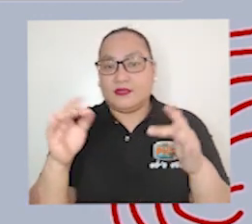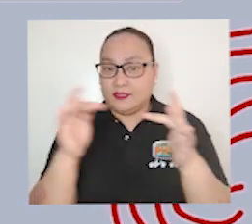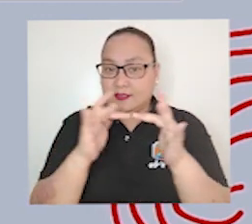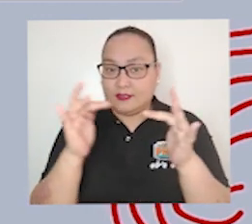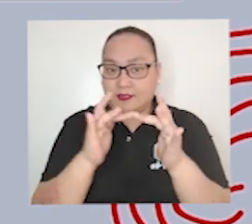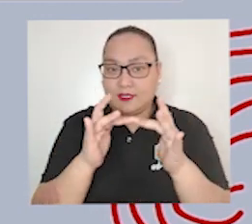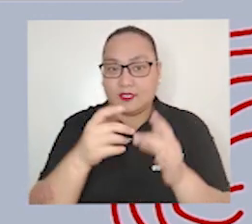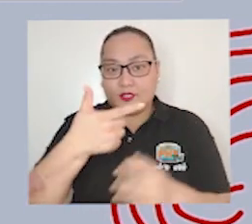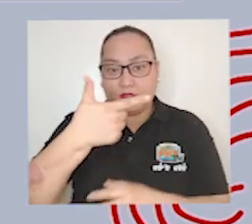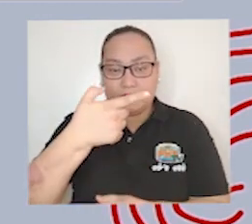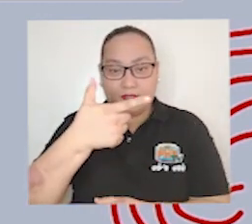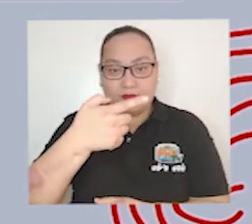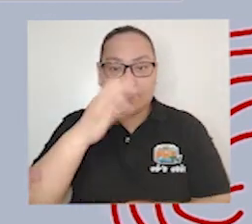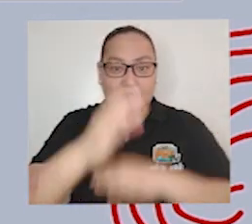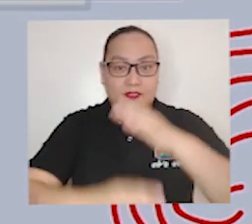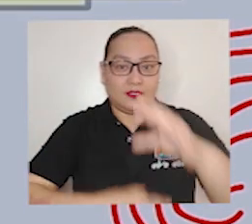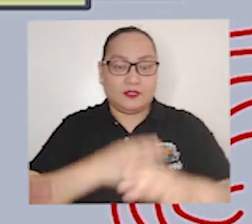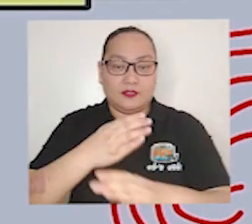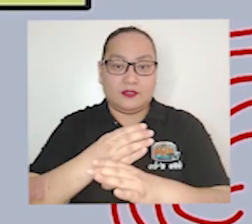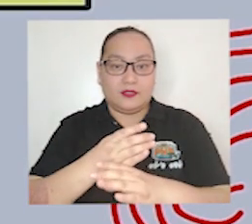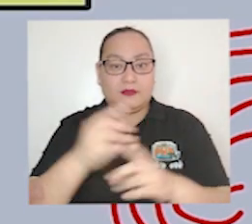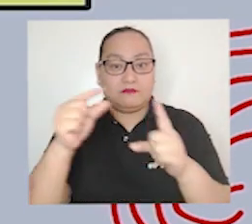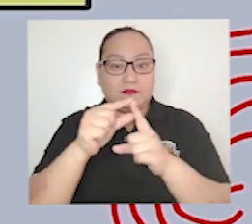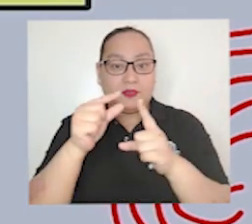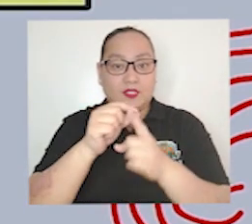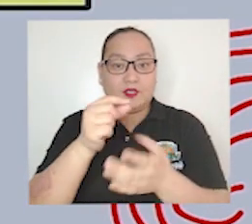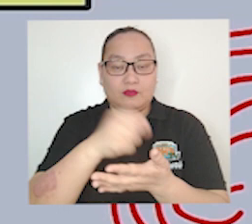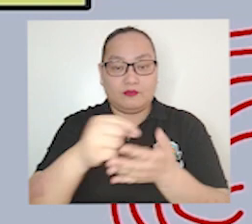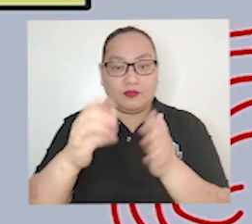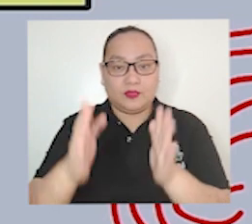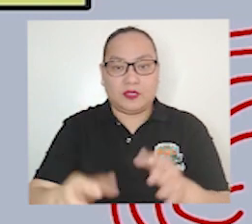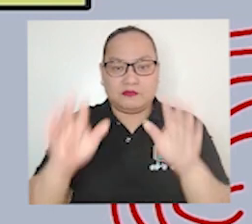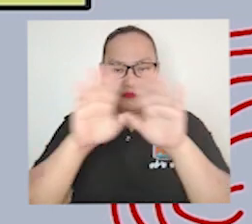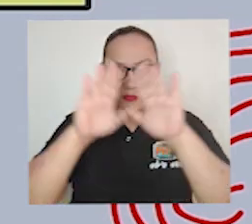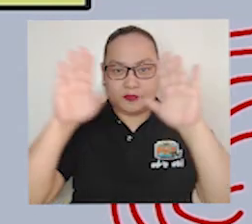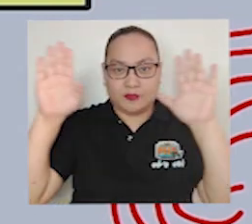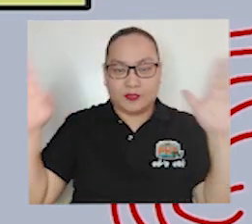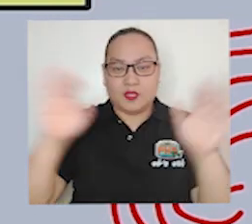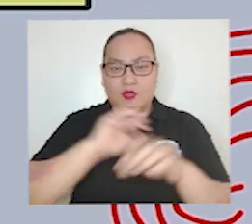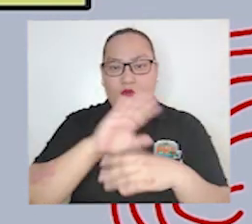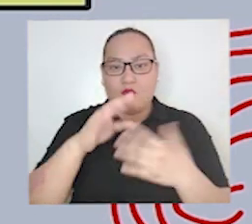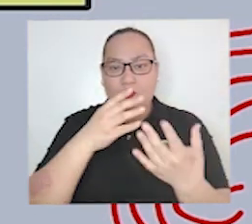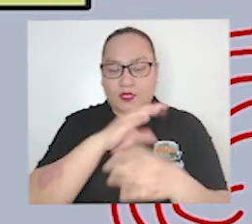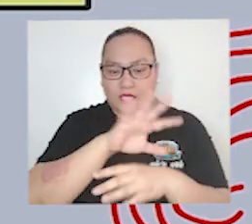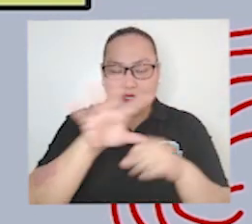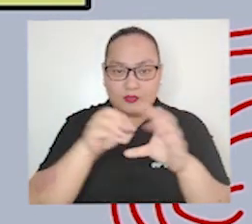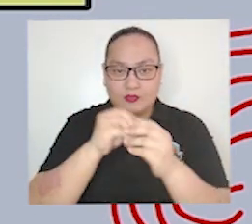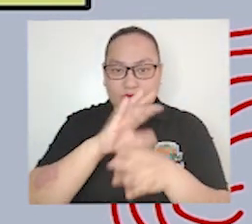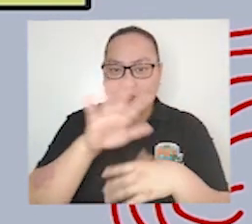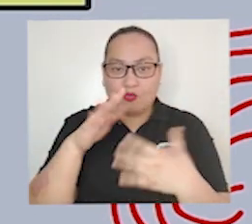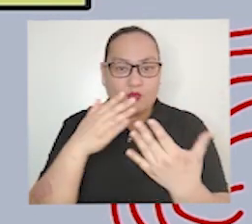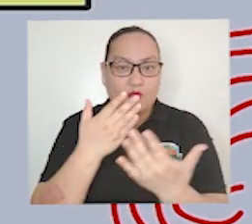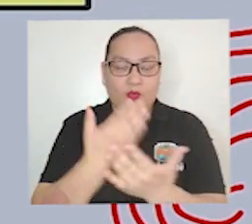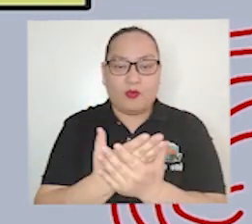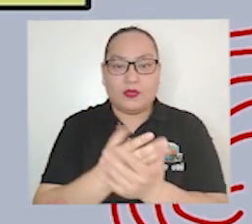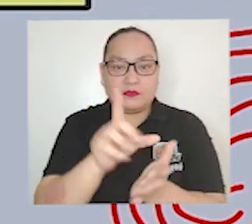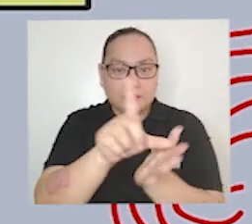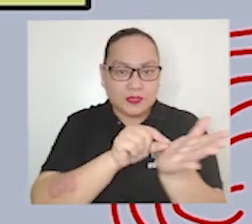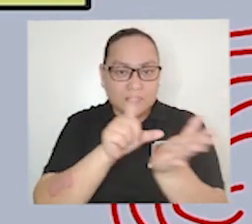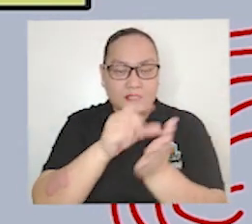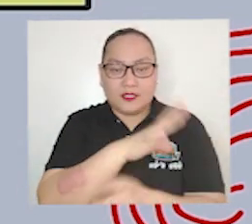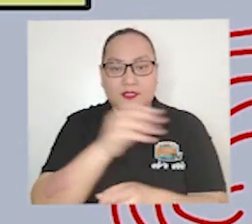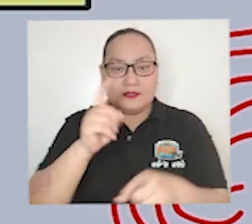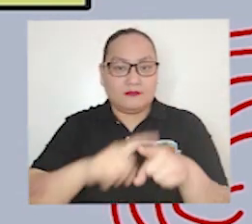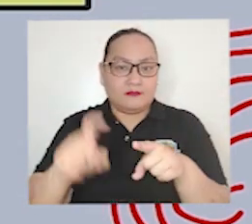21st century the term journalism has widened to include all printed and electronic